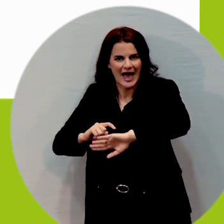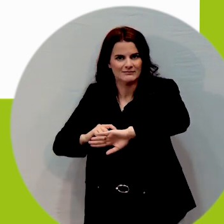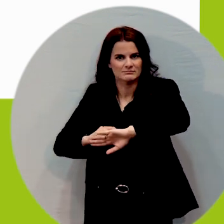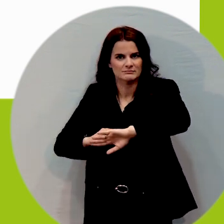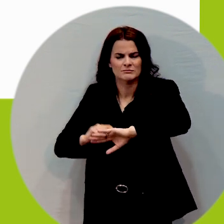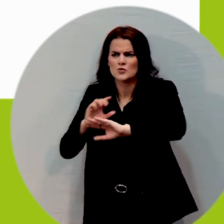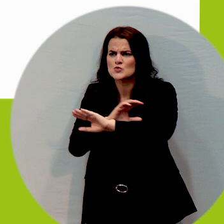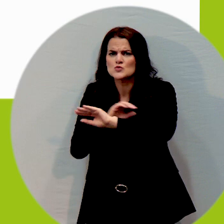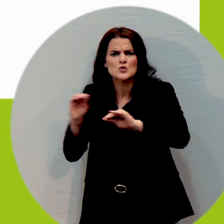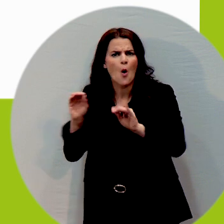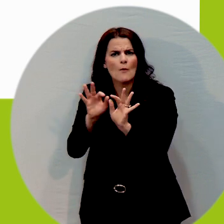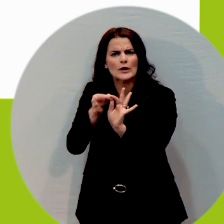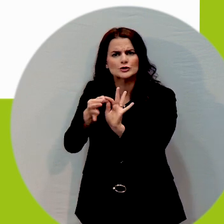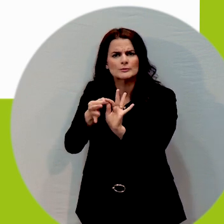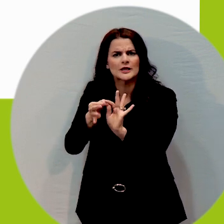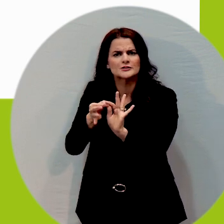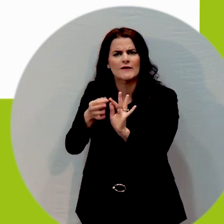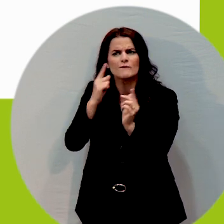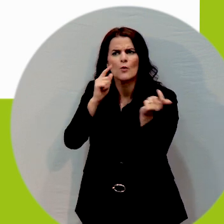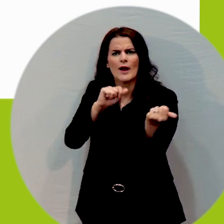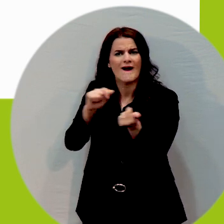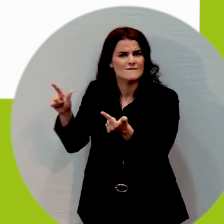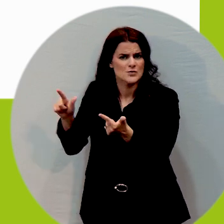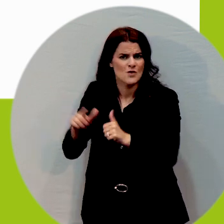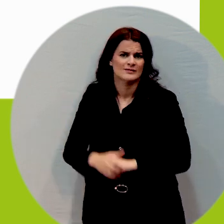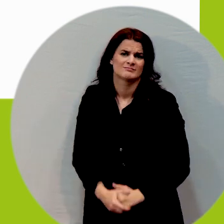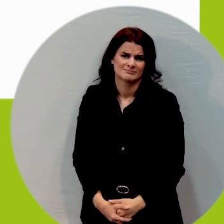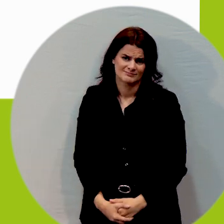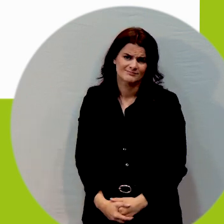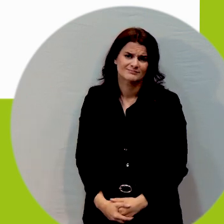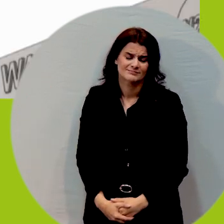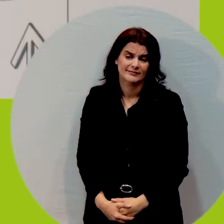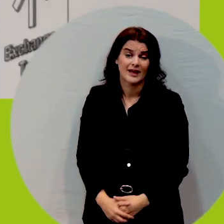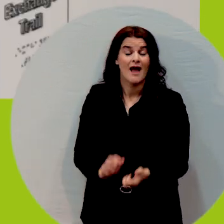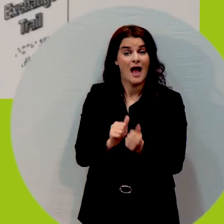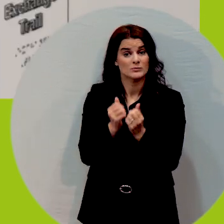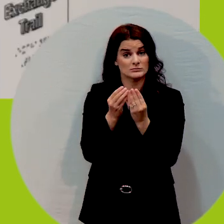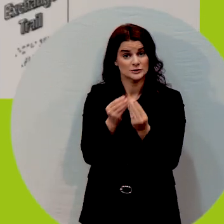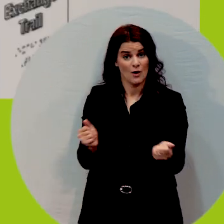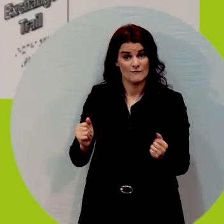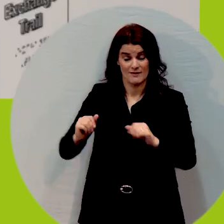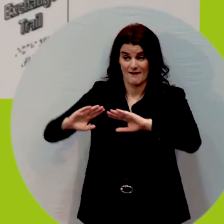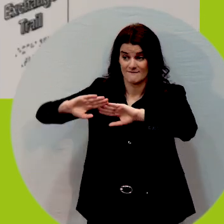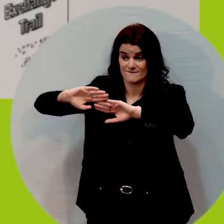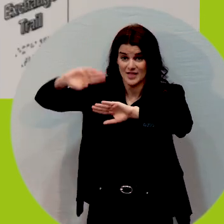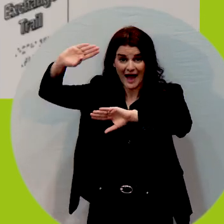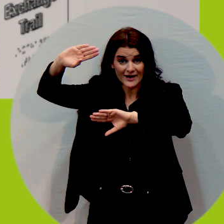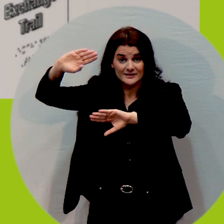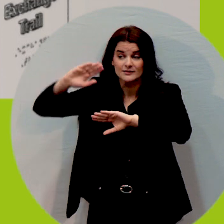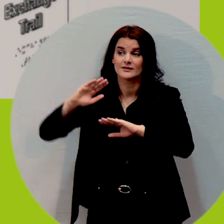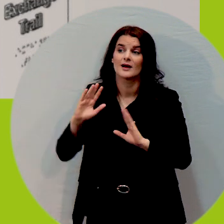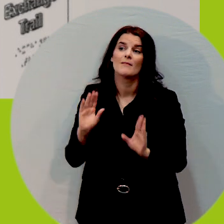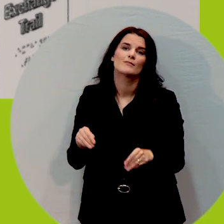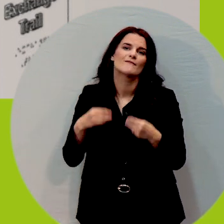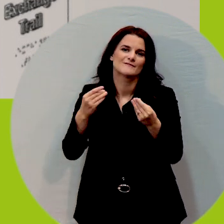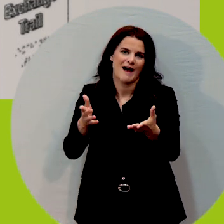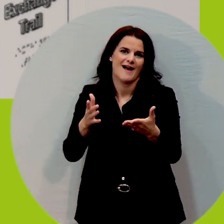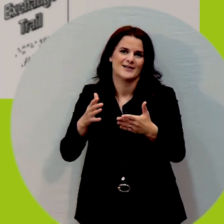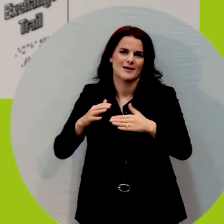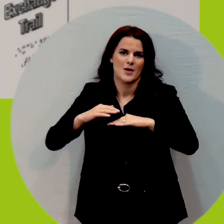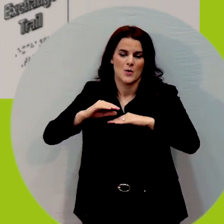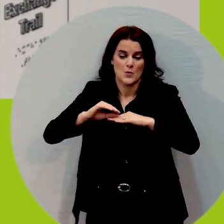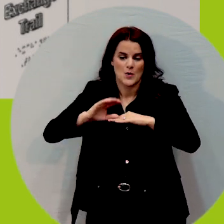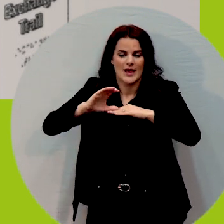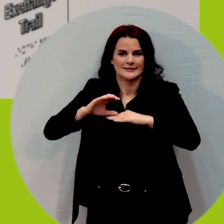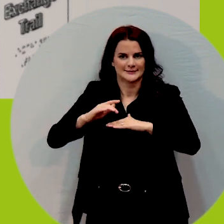provide interpretation for everyone a solution today is to provide them in tactile and